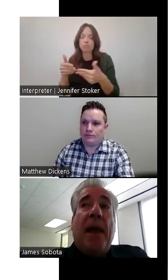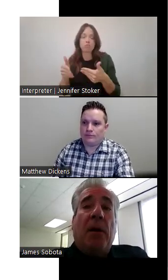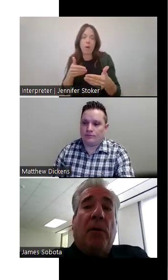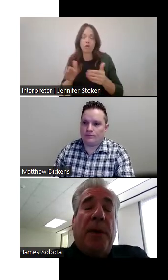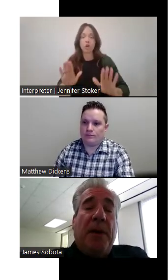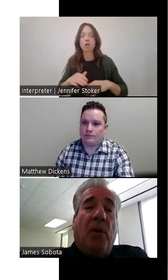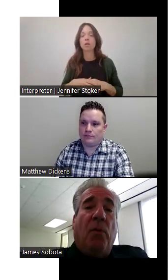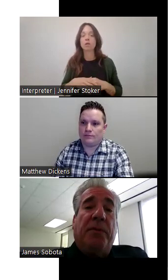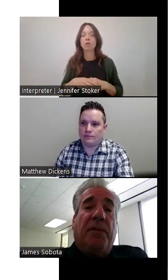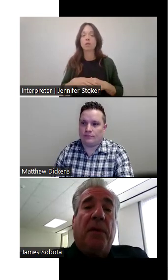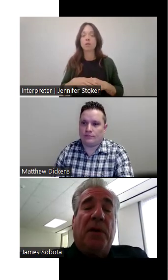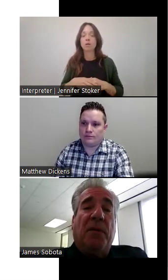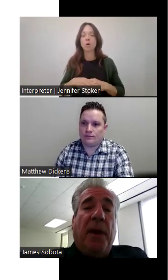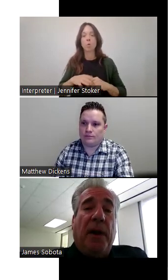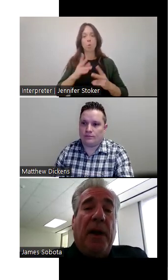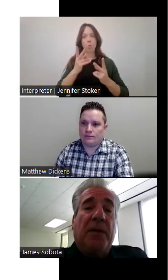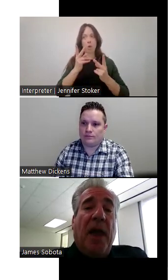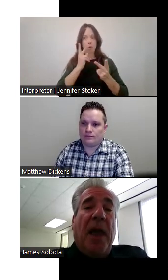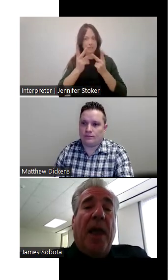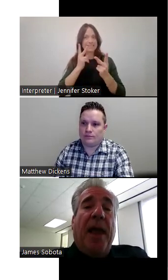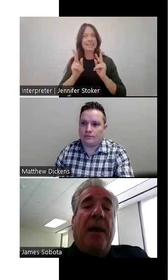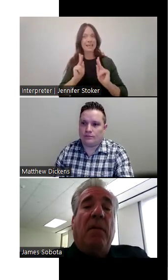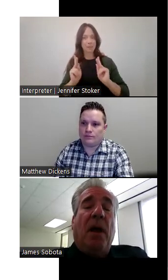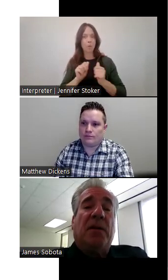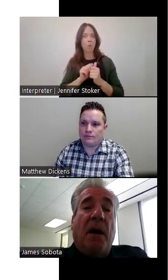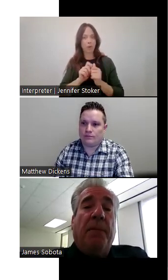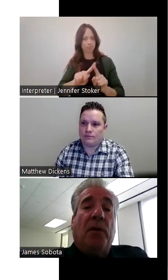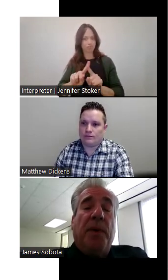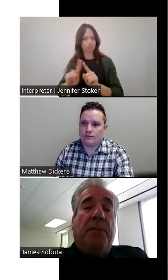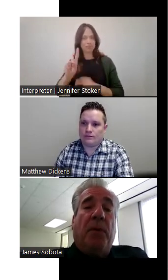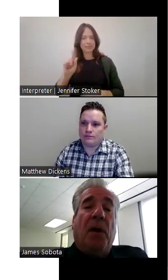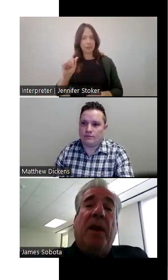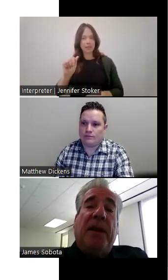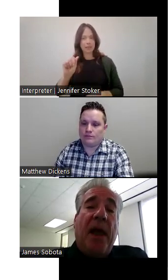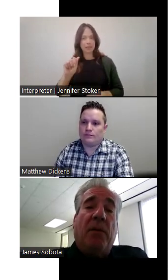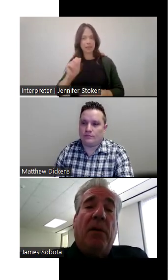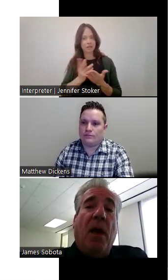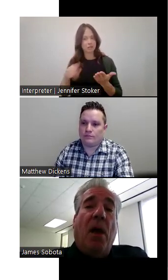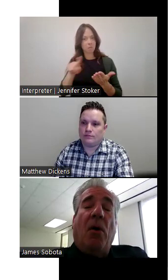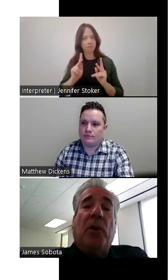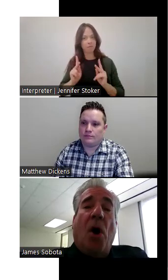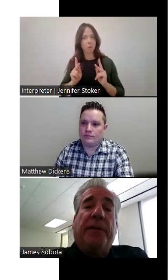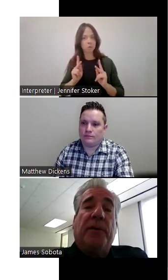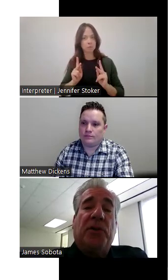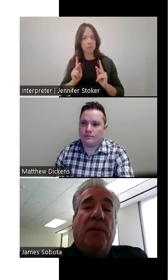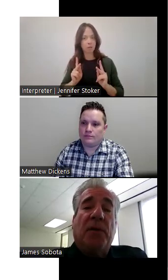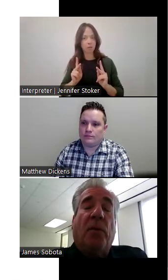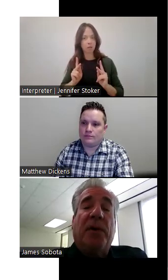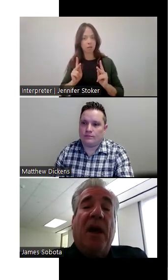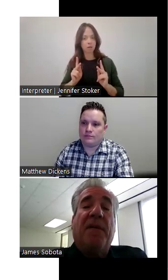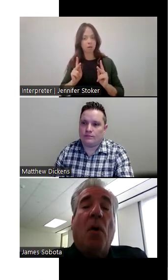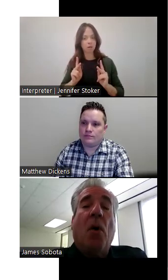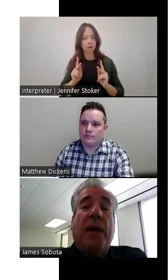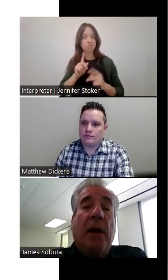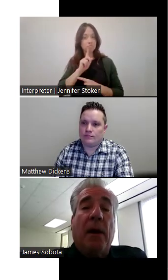we encountered people with different disabilities. And some of those people that we encountered on calls for service